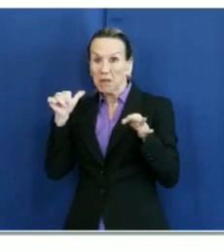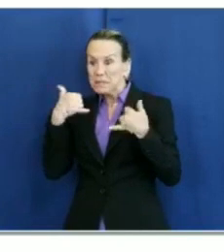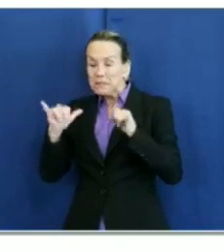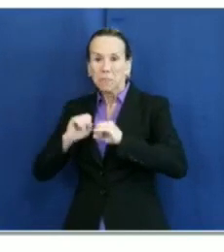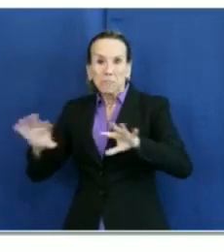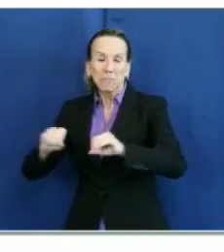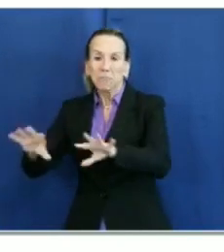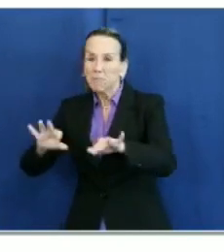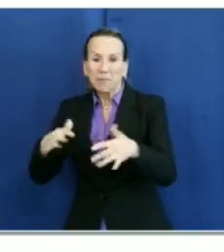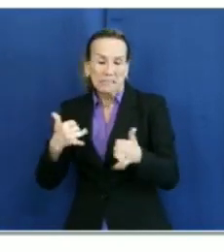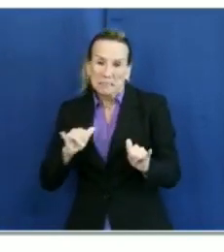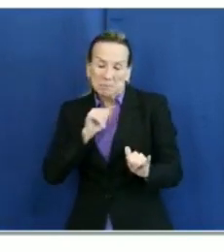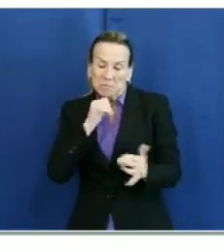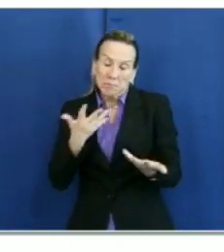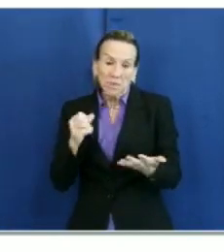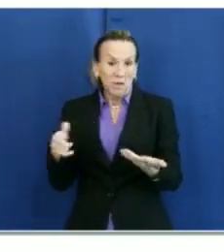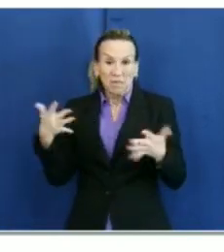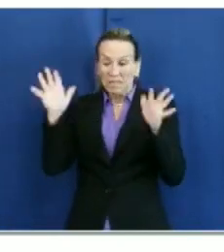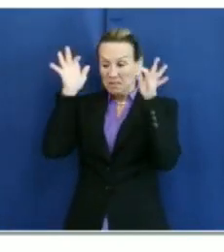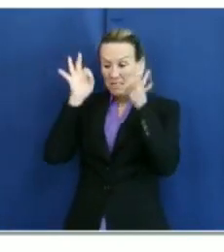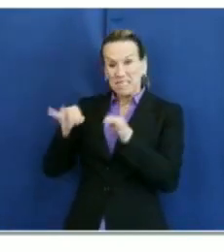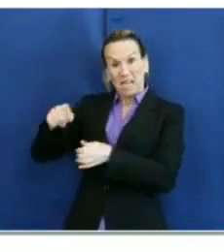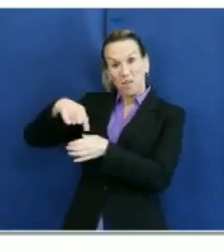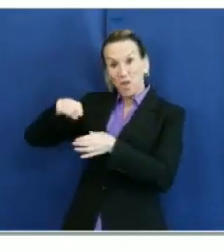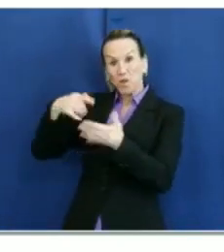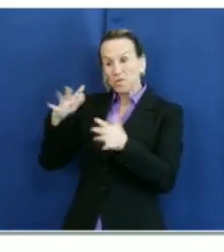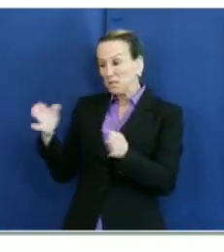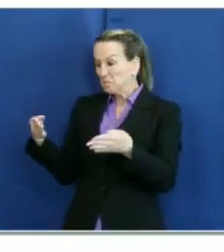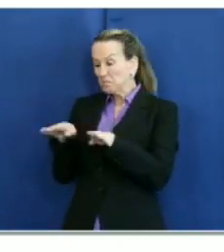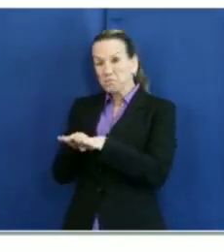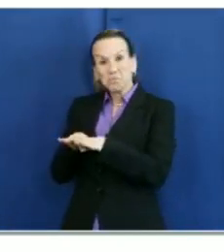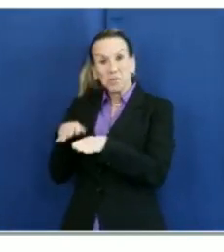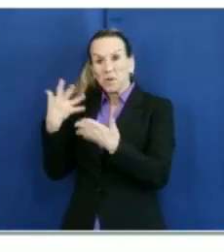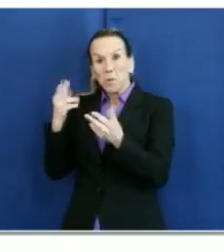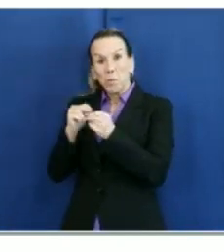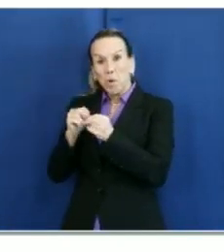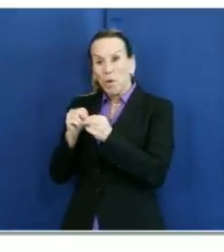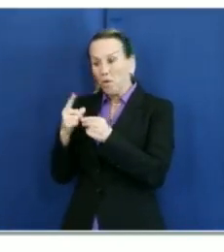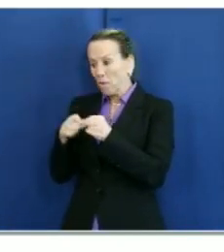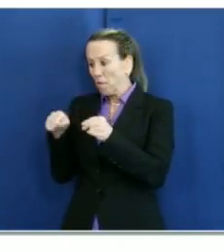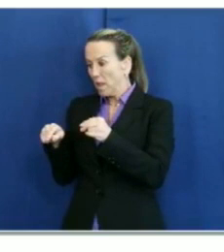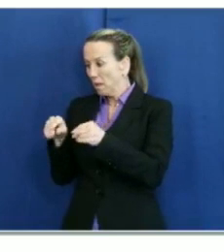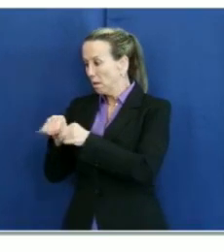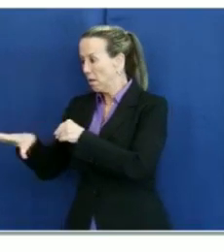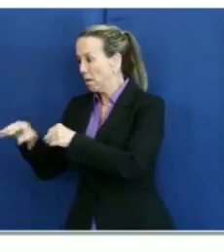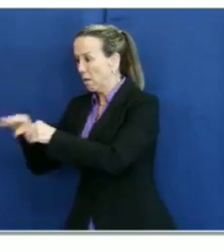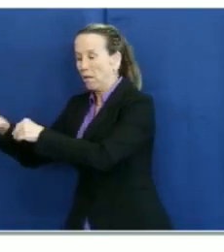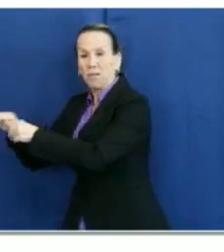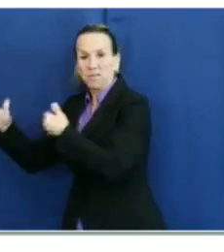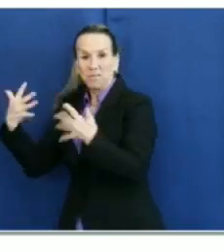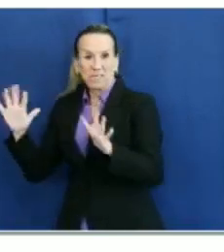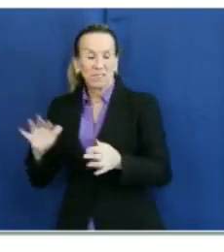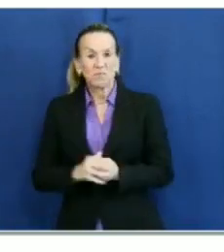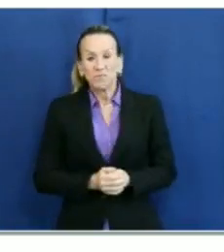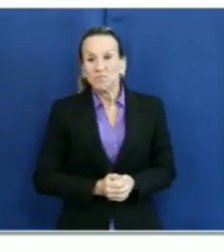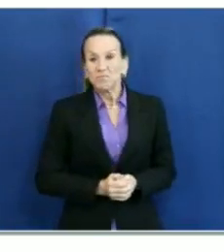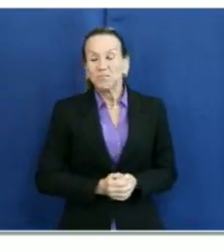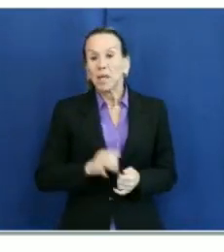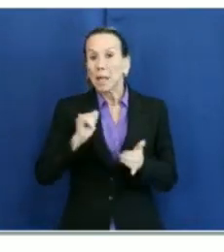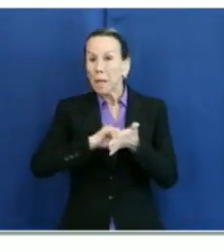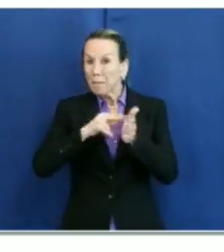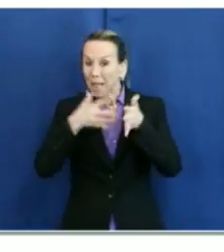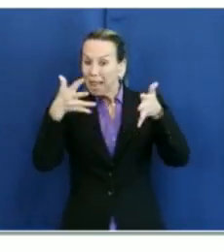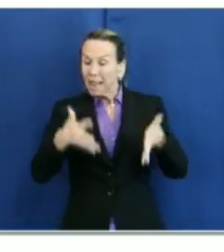meaning there have been no new cases in these settings in the past 14 days or longer. This leaves